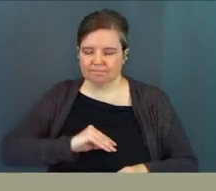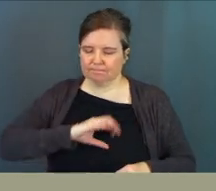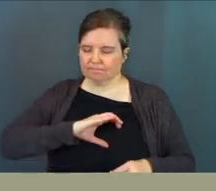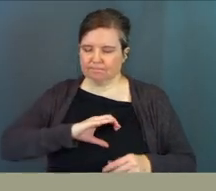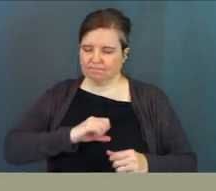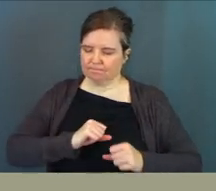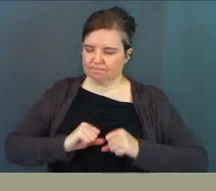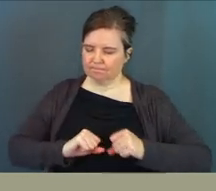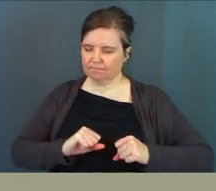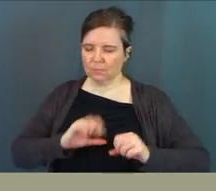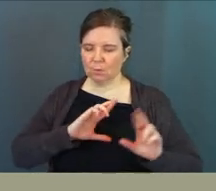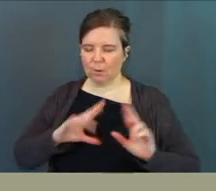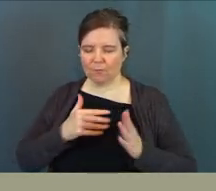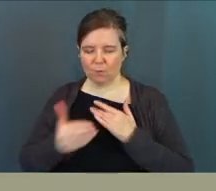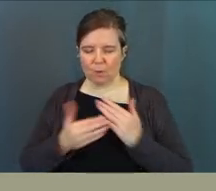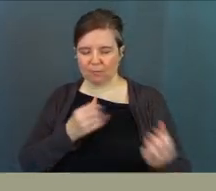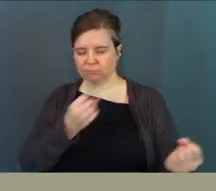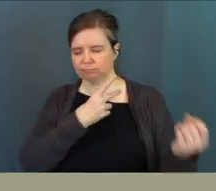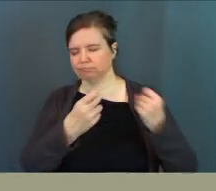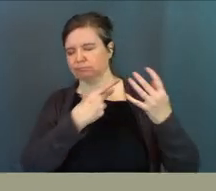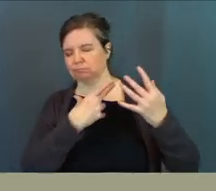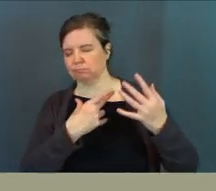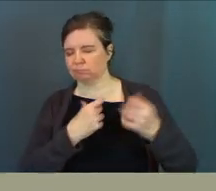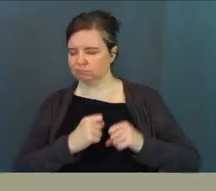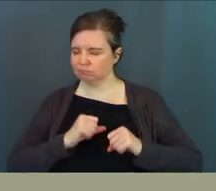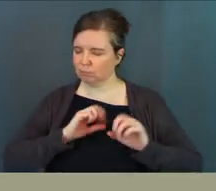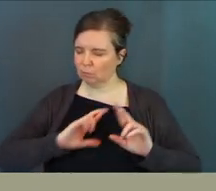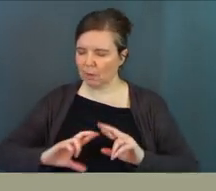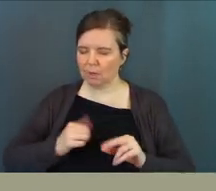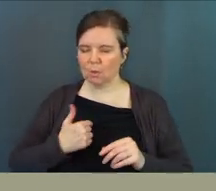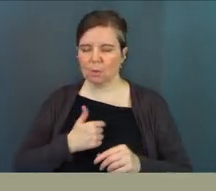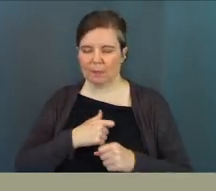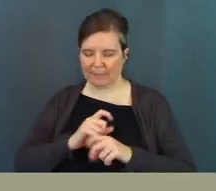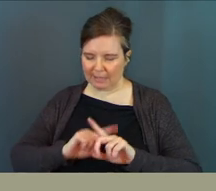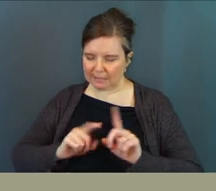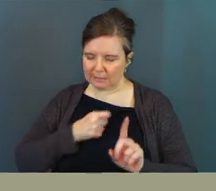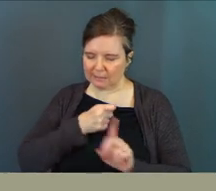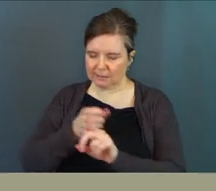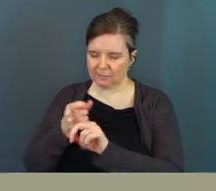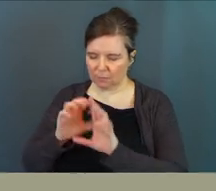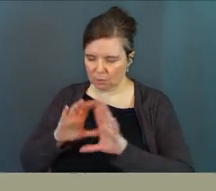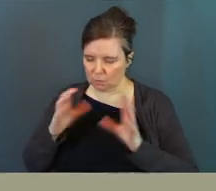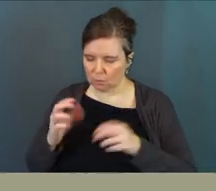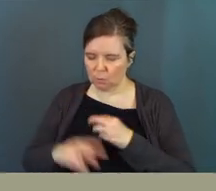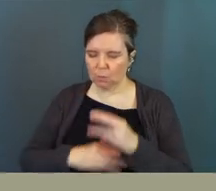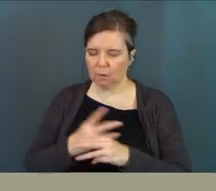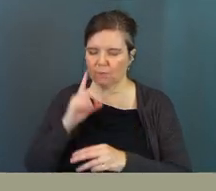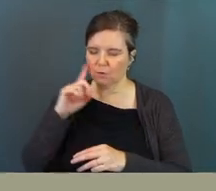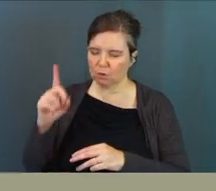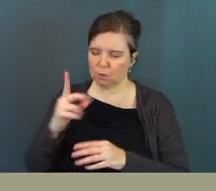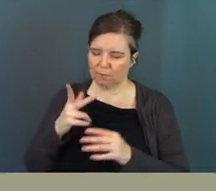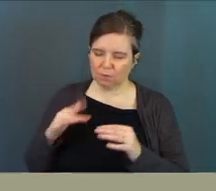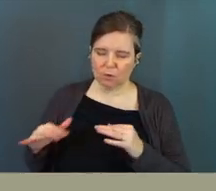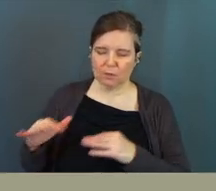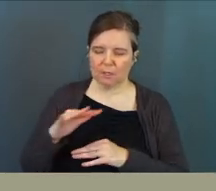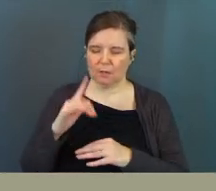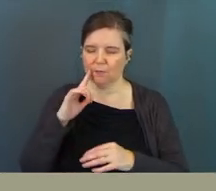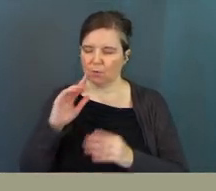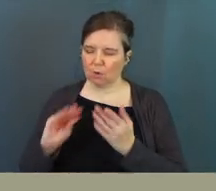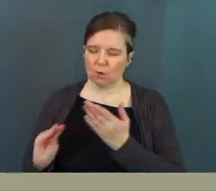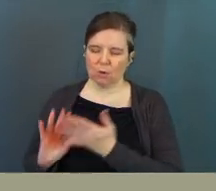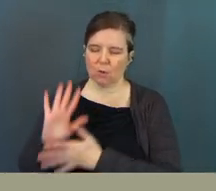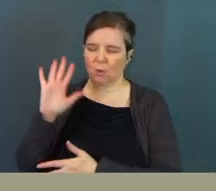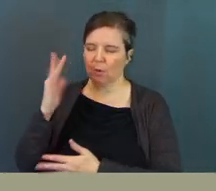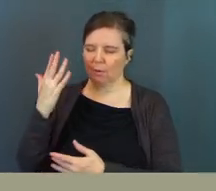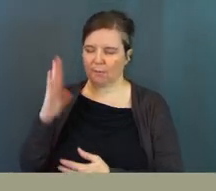they can be ready for whatever this world throws their way, God. And not only that, so they can make a difference, so that we can make a difference in this world, Jesus, for you and for your kingdom, for your